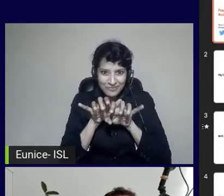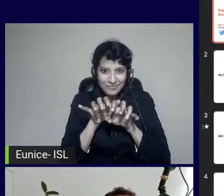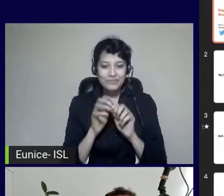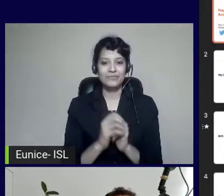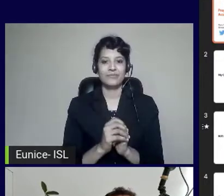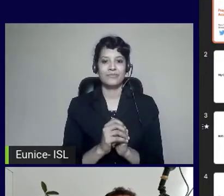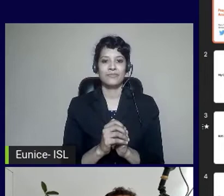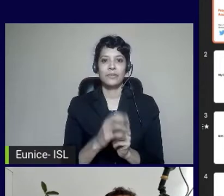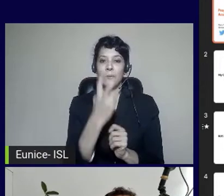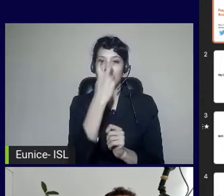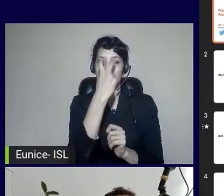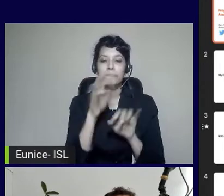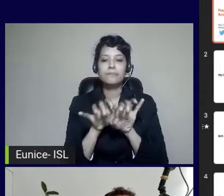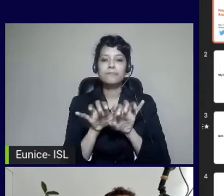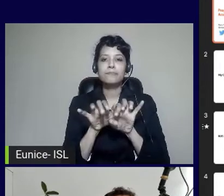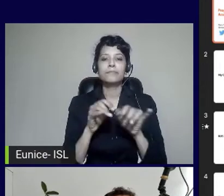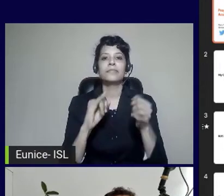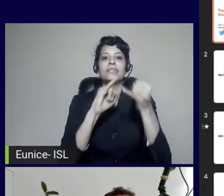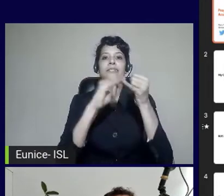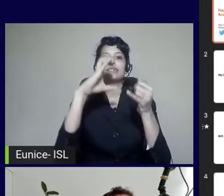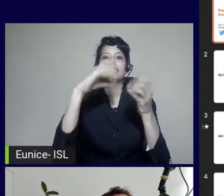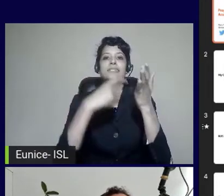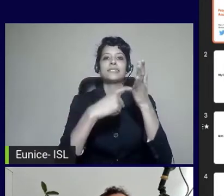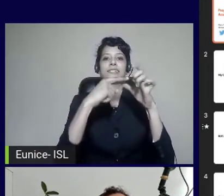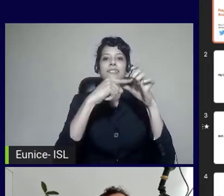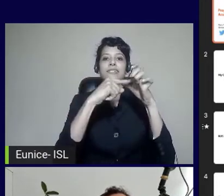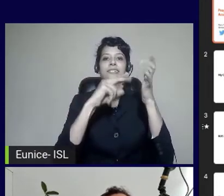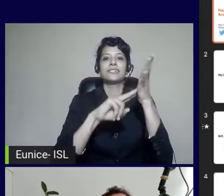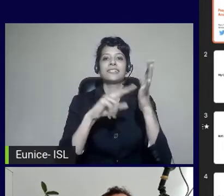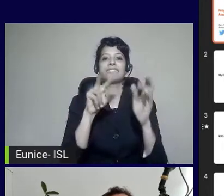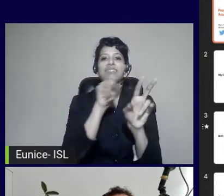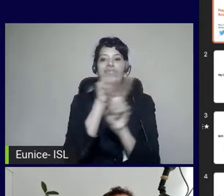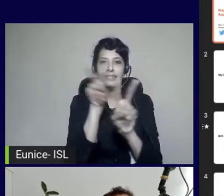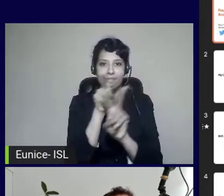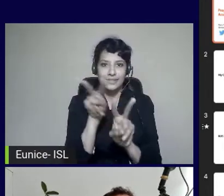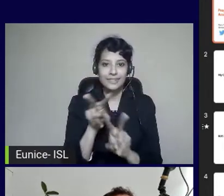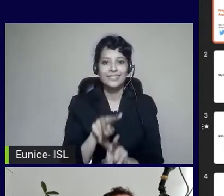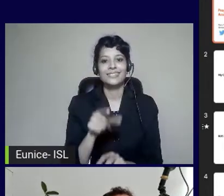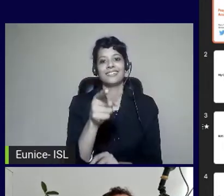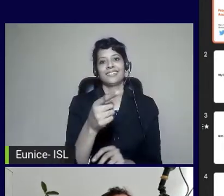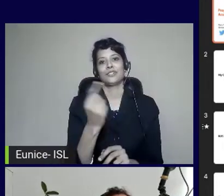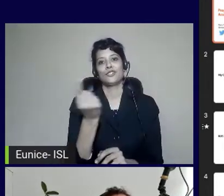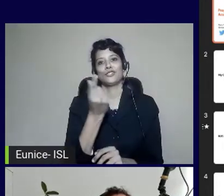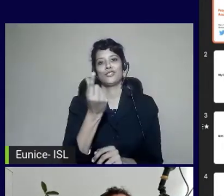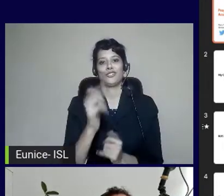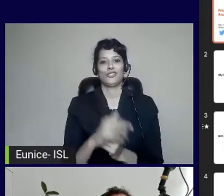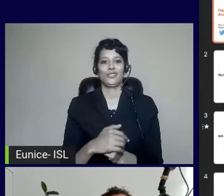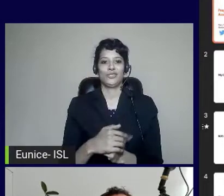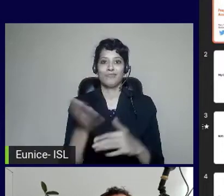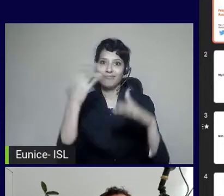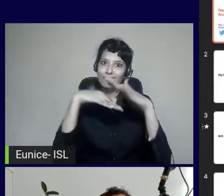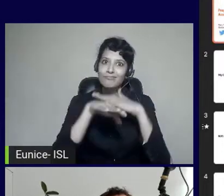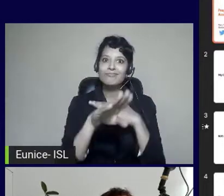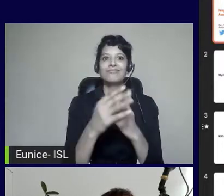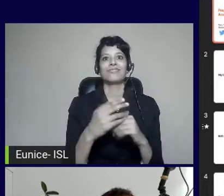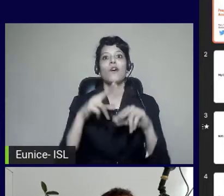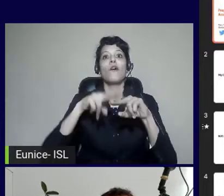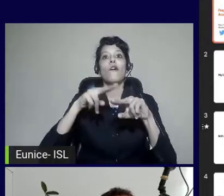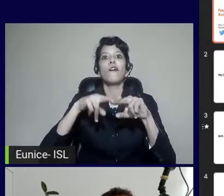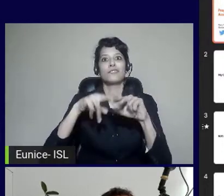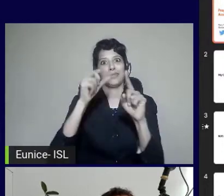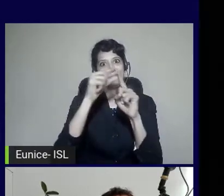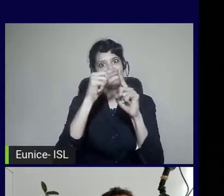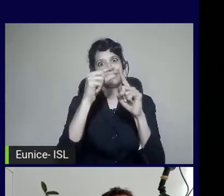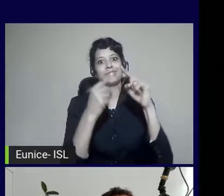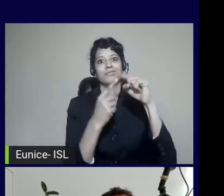understand. And a screen reader can understand that. And there's so many more services that are built into the Office products. But I want to show you some programming